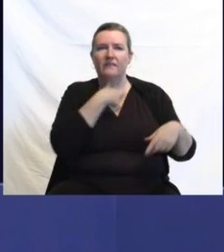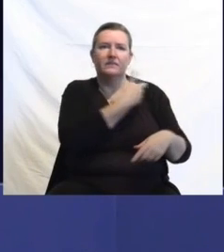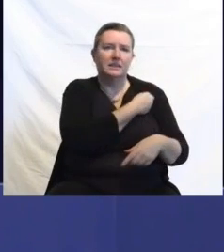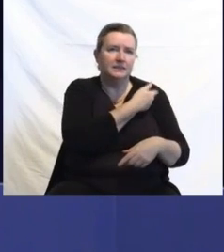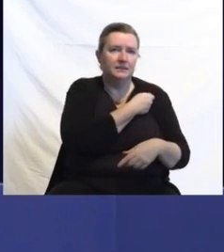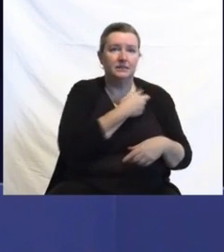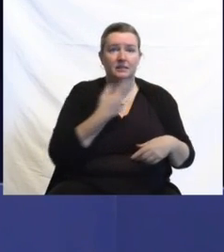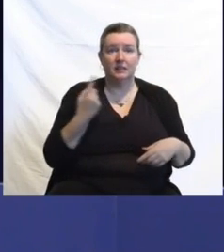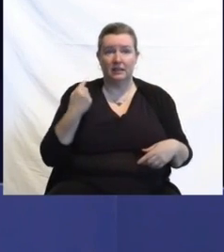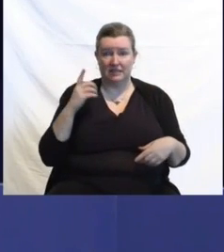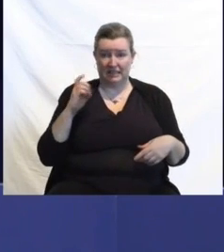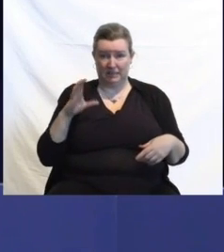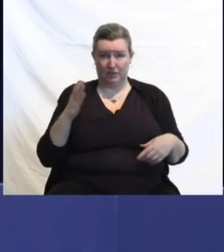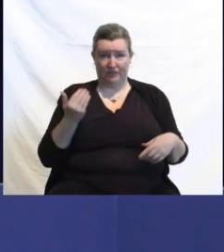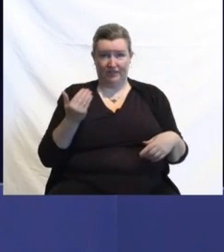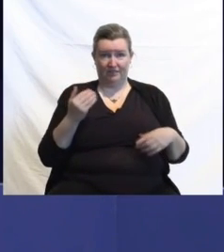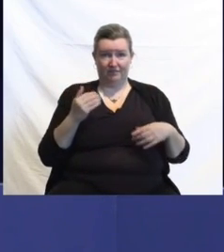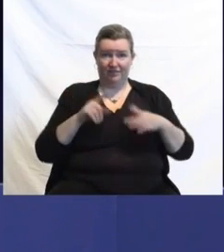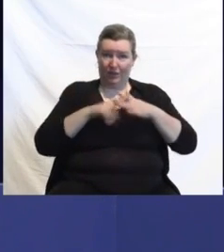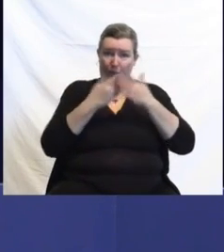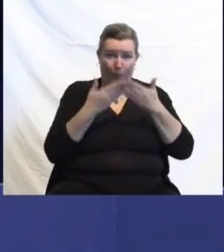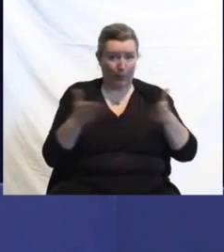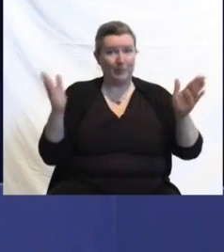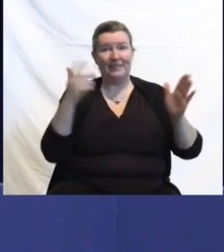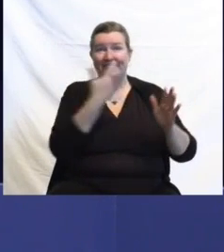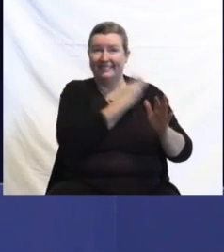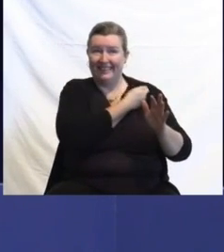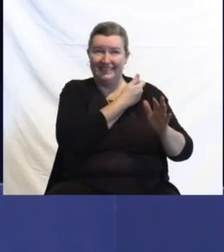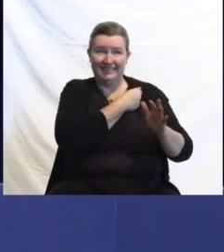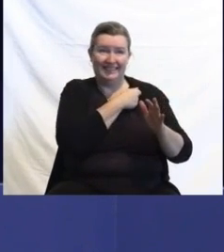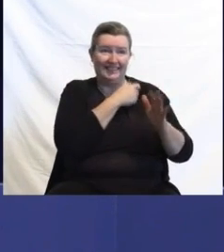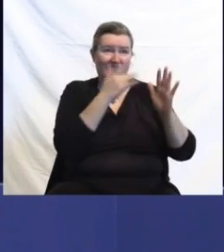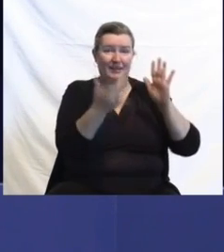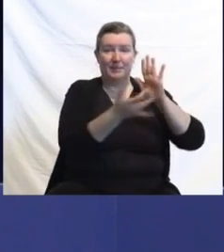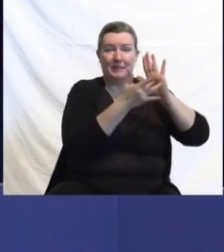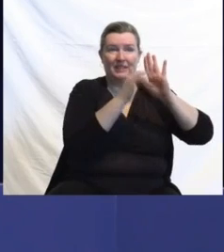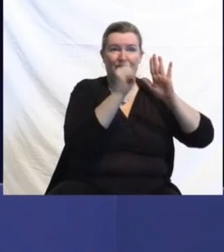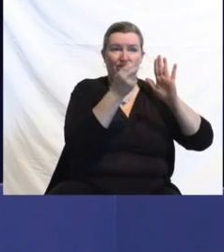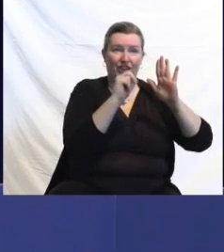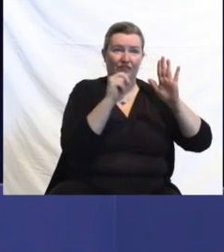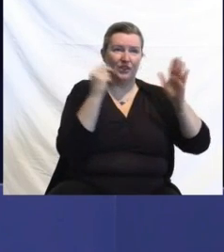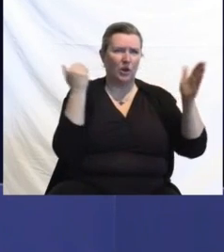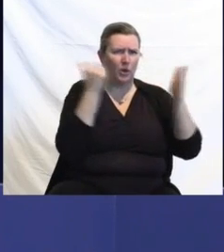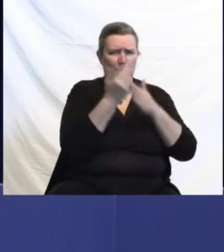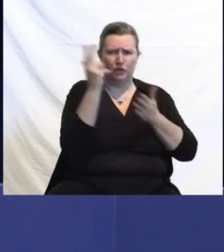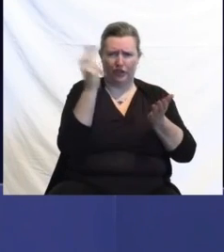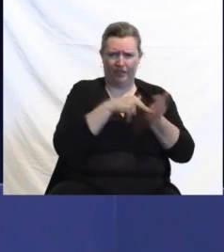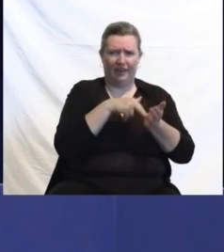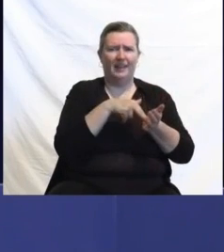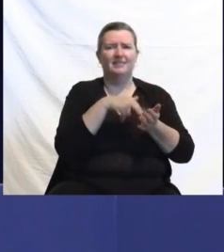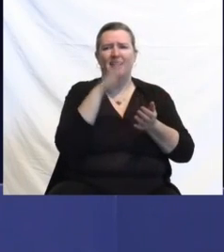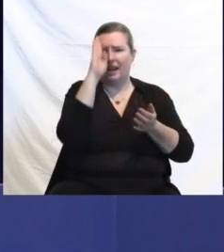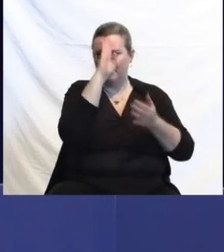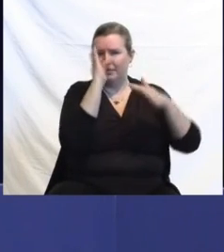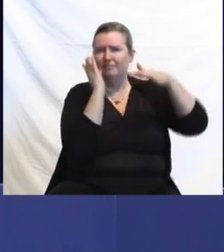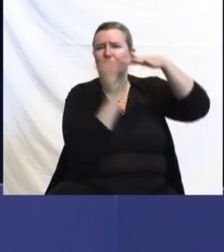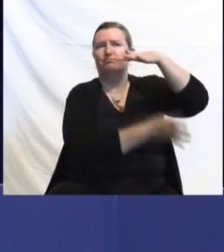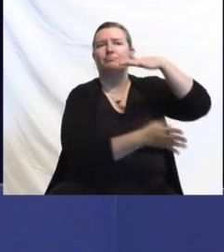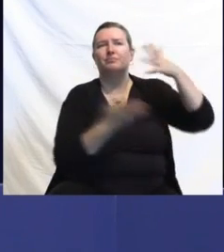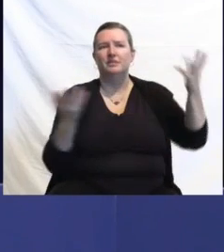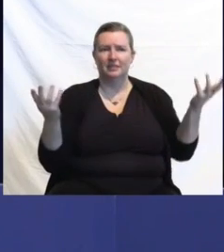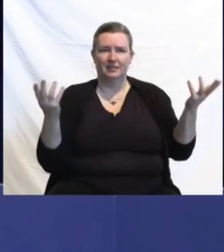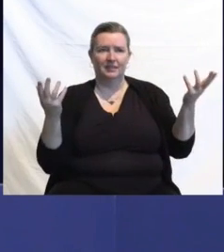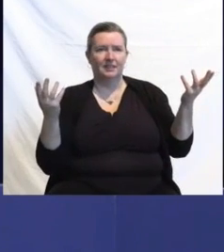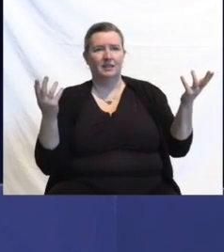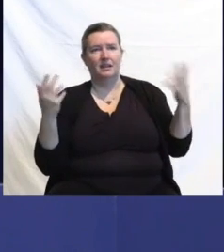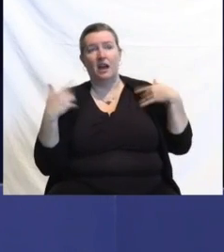15th. So we saw a peak mid-January. think we had like almost 3,000 hospitalizations. Now, if we did nothing, that might